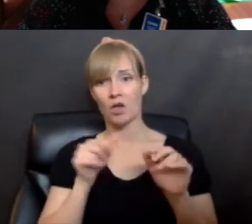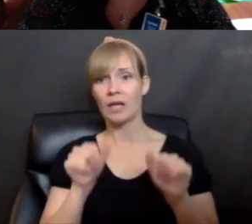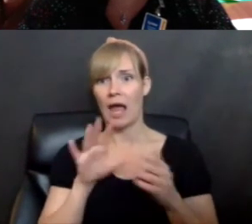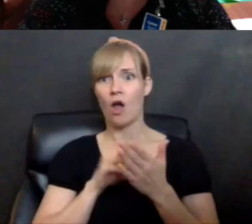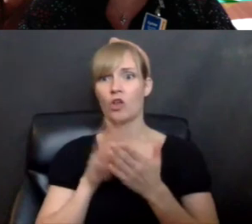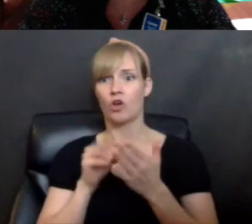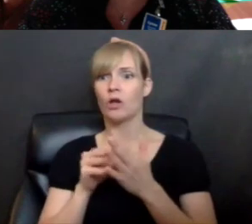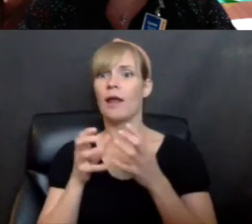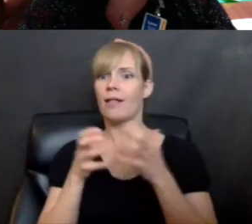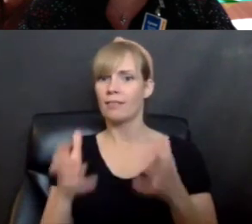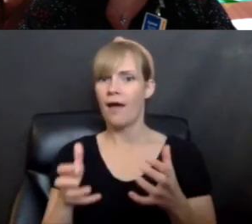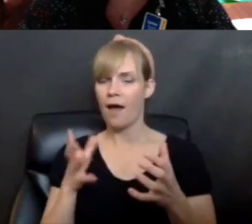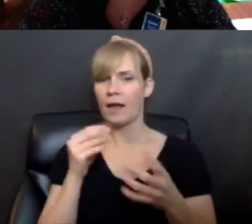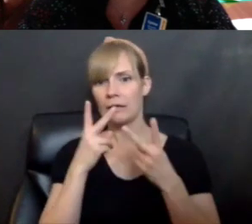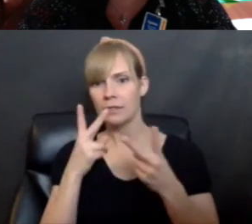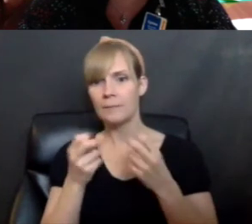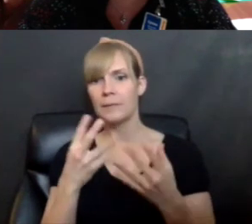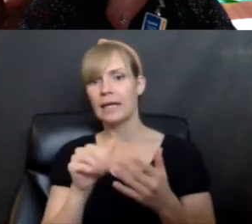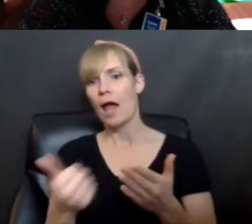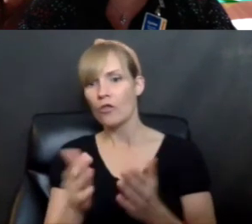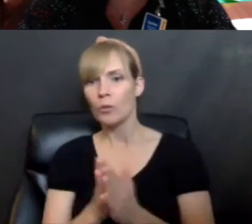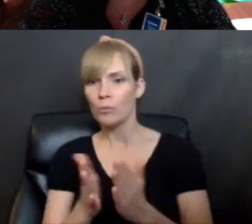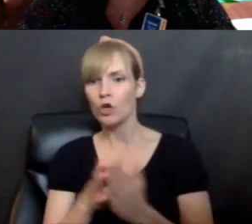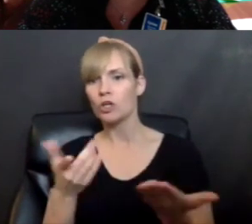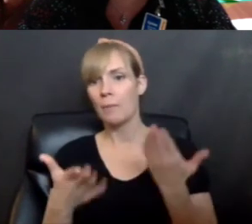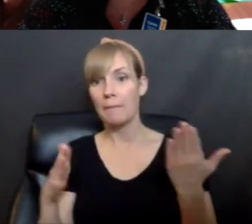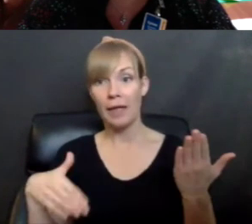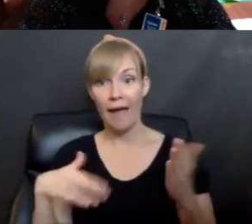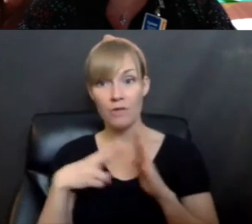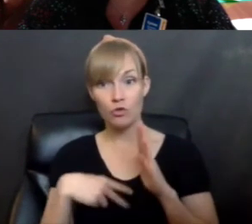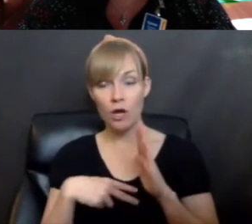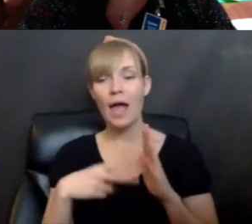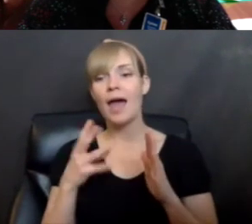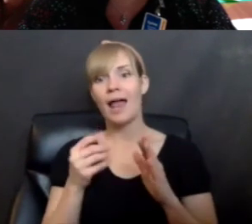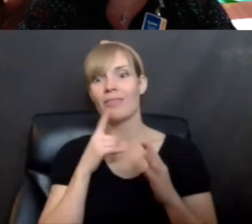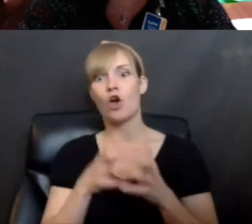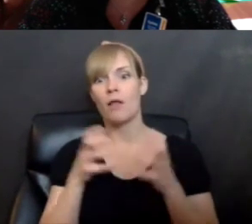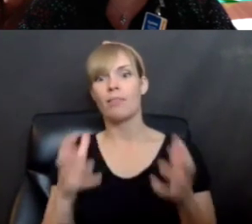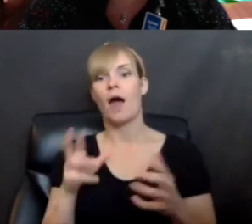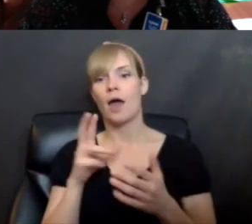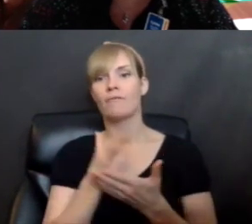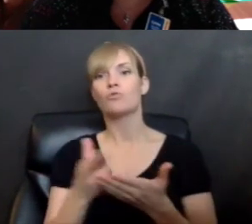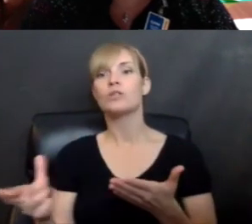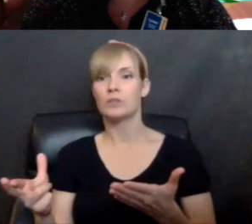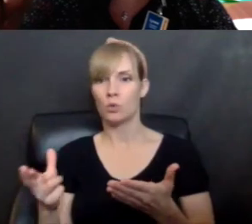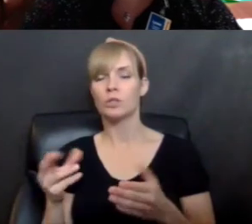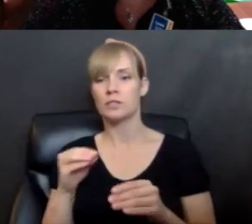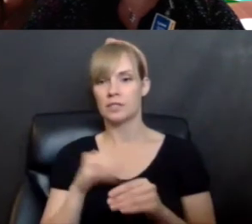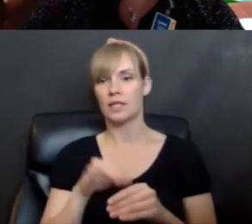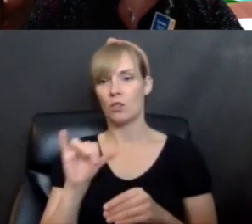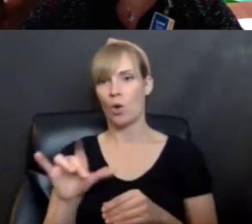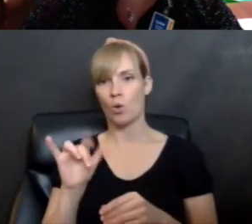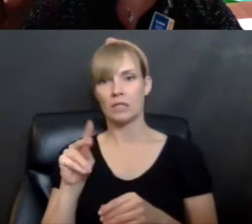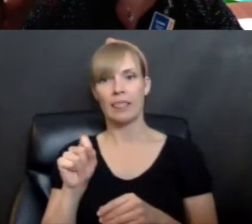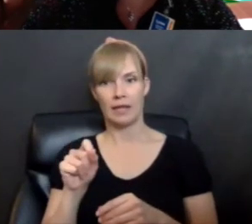things that of hers that, that you may or may not have, have, have And there are a lot of resources there in those two links that we put on for